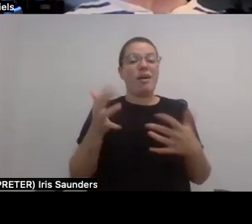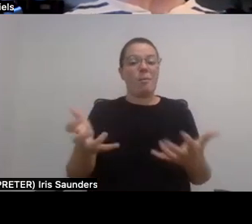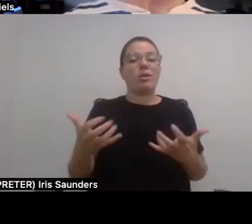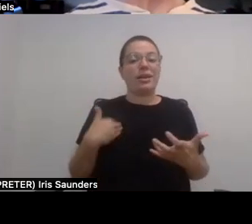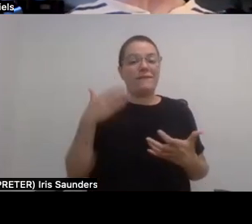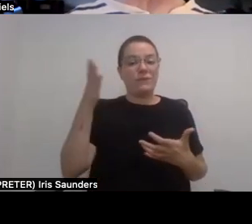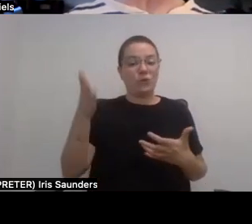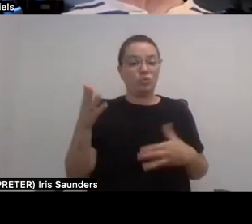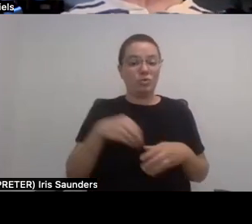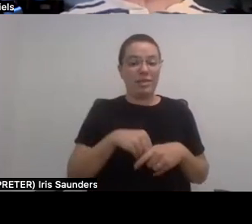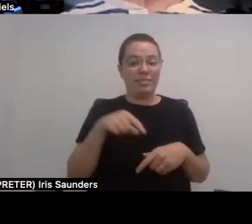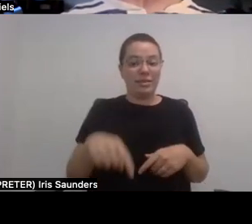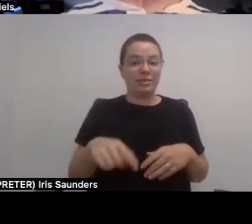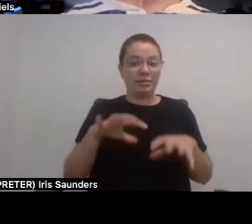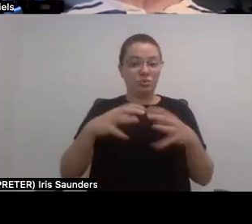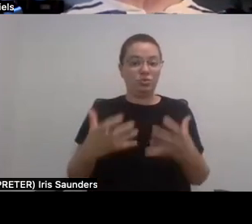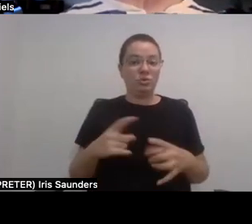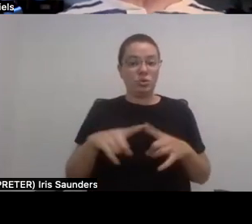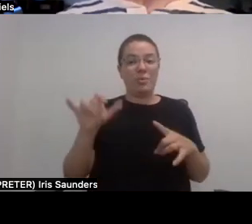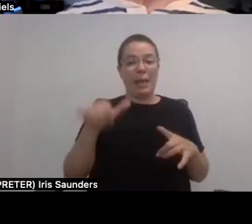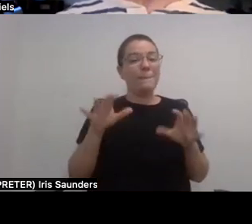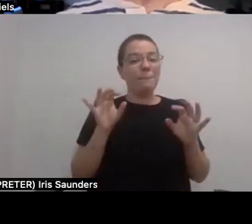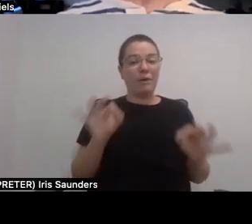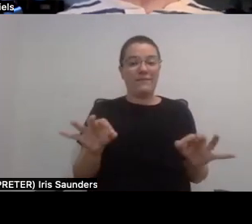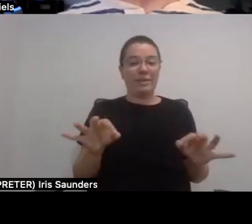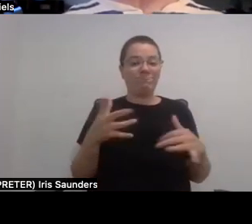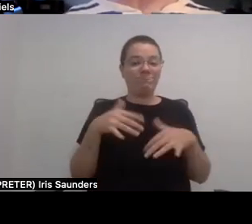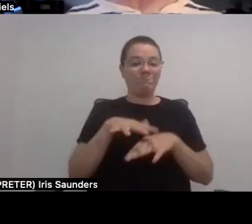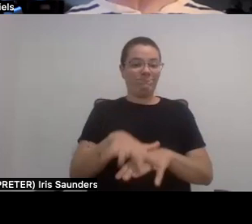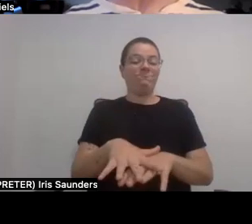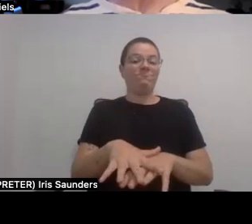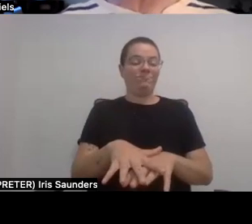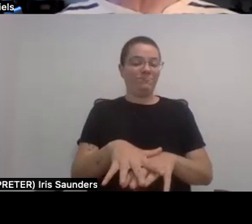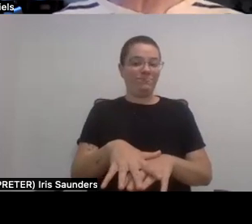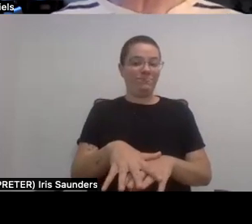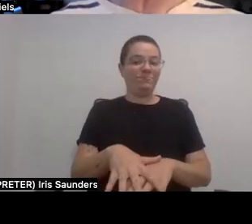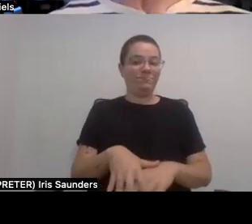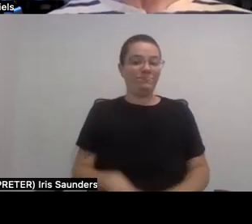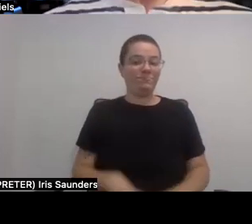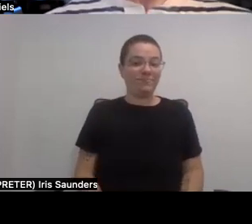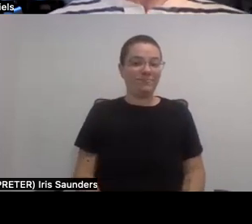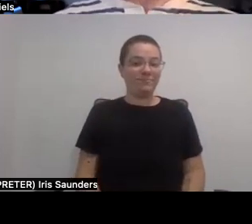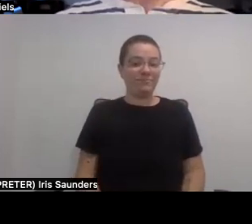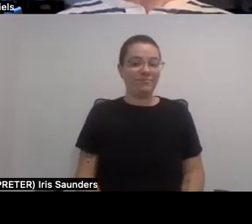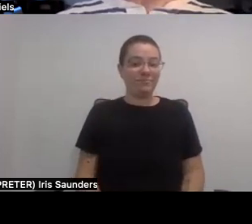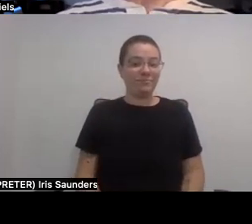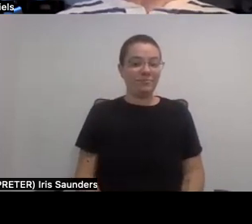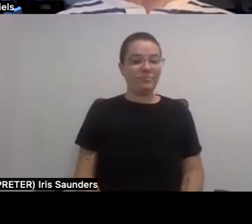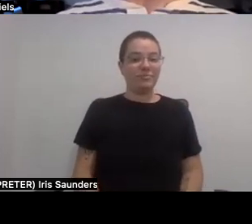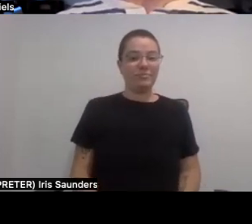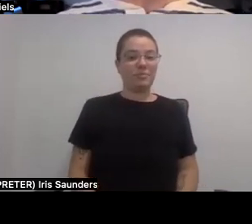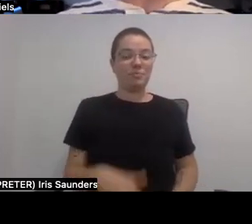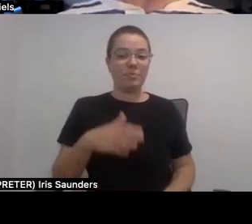entertainment industry. And so that's a perfect segue into that. And so one of the things my advice is, every